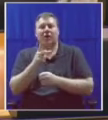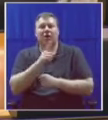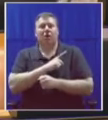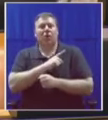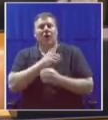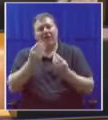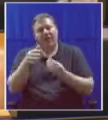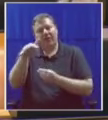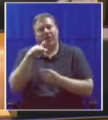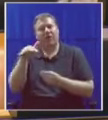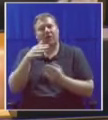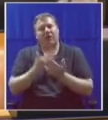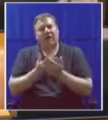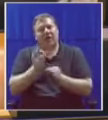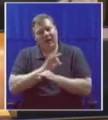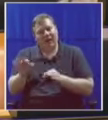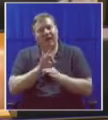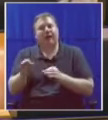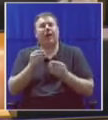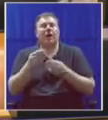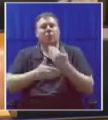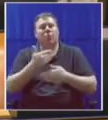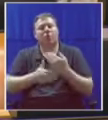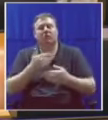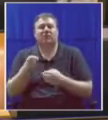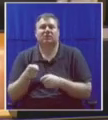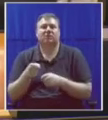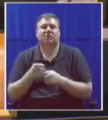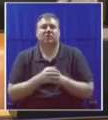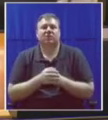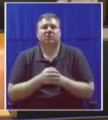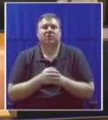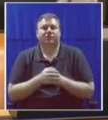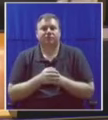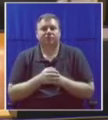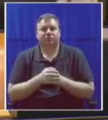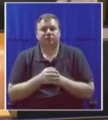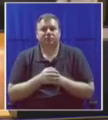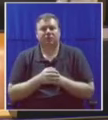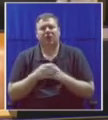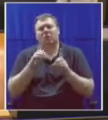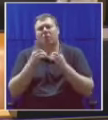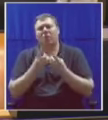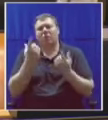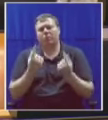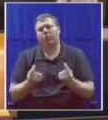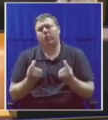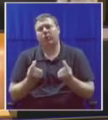facility to clean and to process the abalone. So what is the department doing to assist